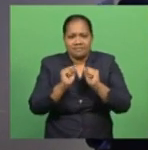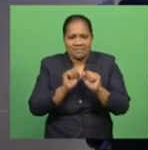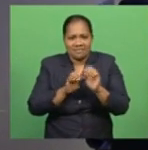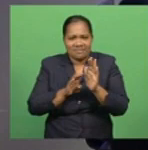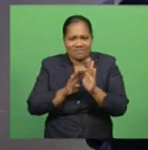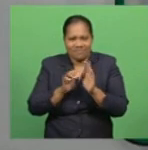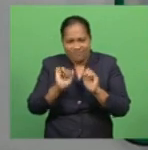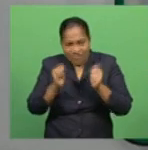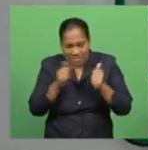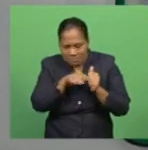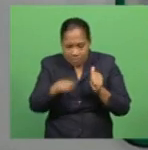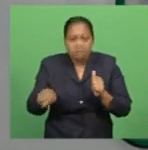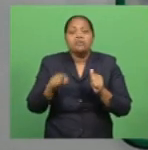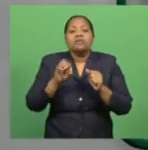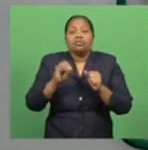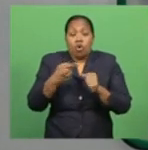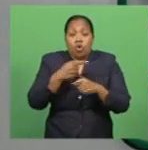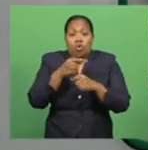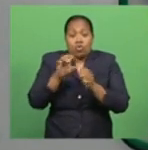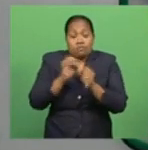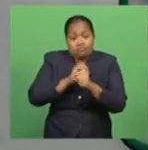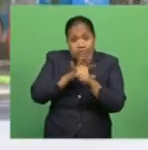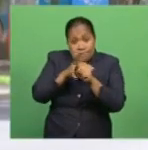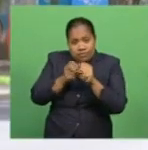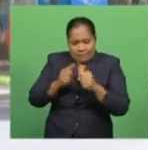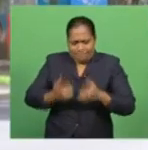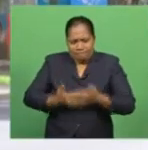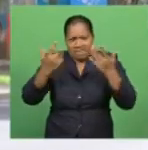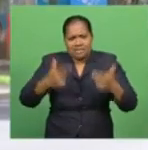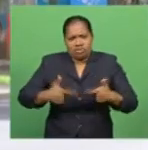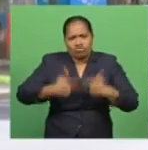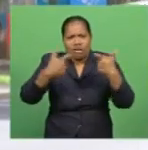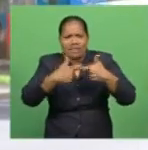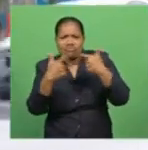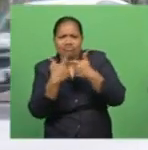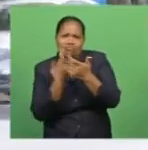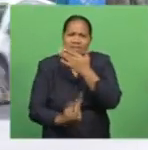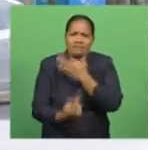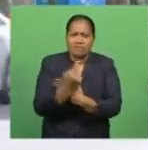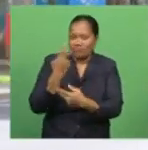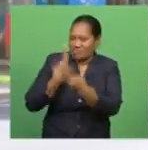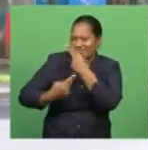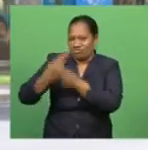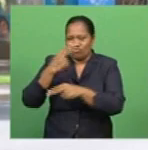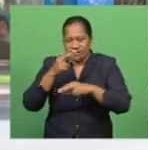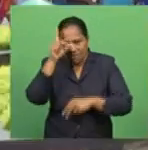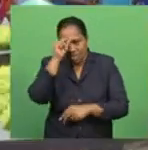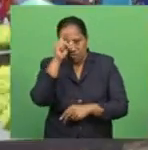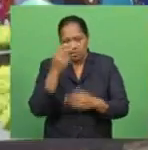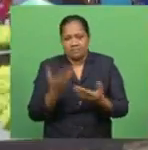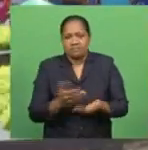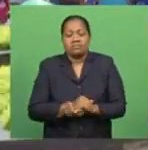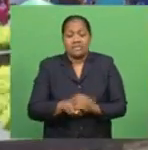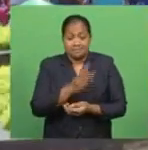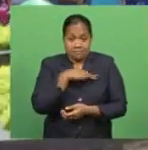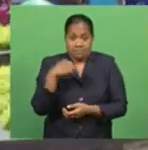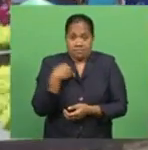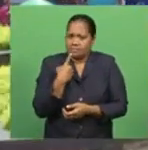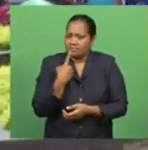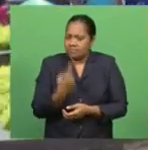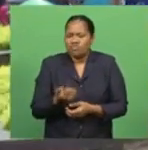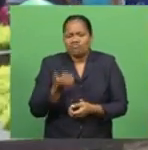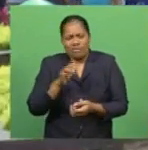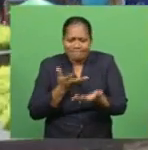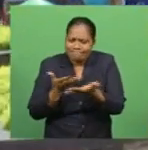He adds COVID-19 presents the biggest economic challenge in the living history for Fijians. The minister says they have consulted